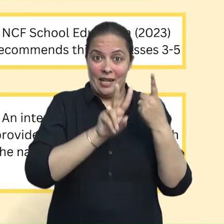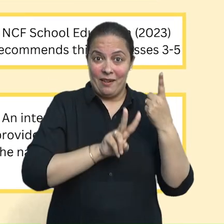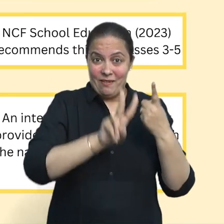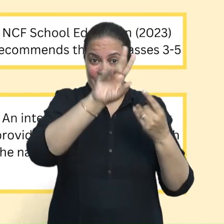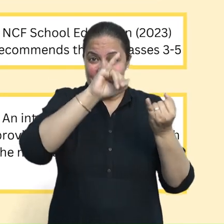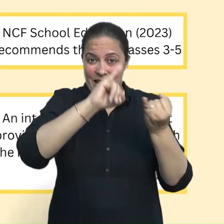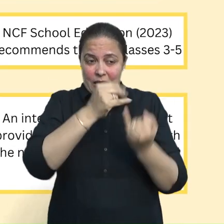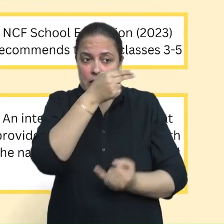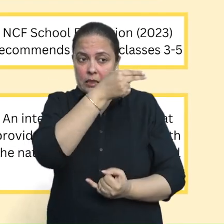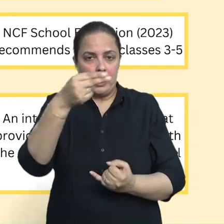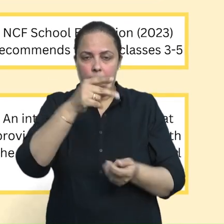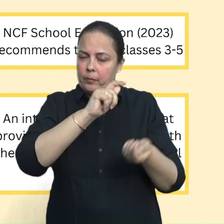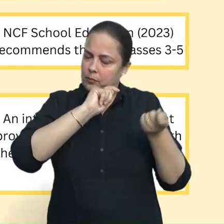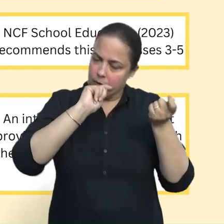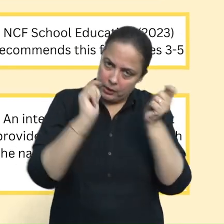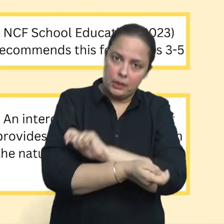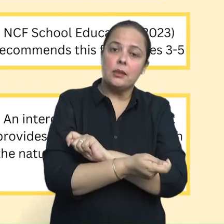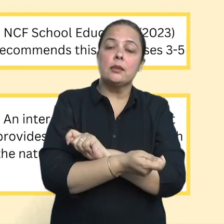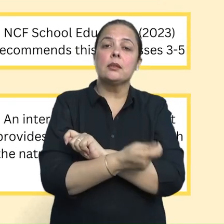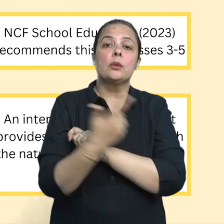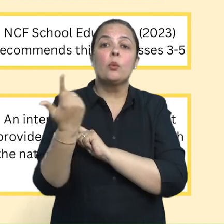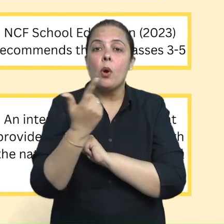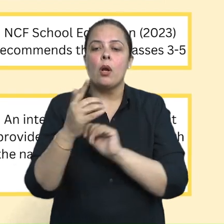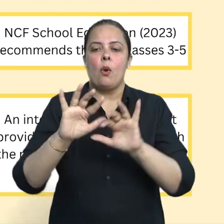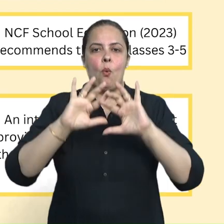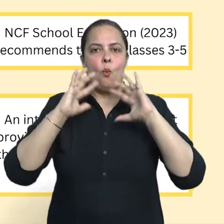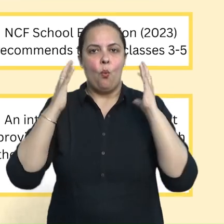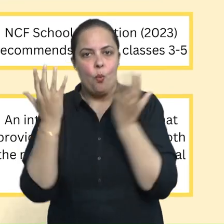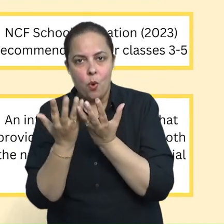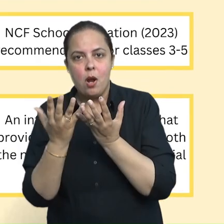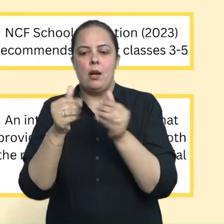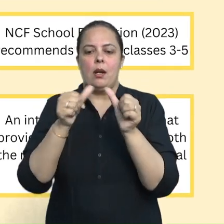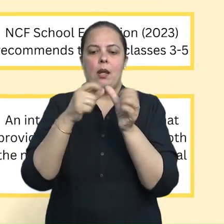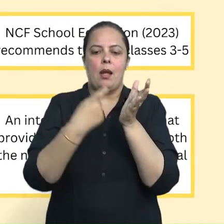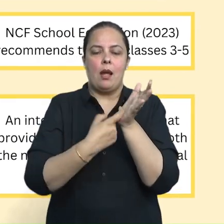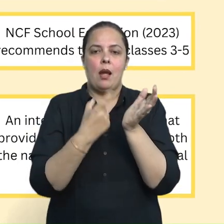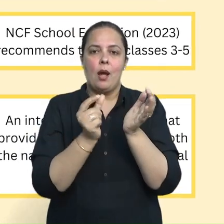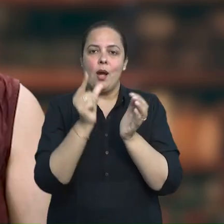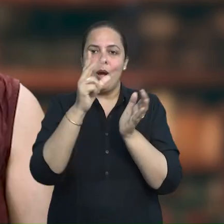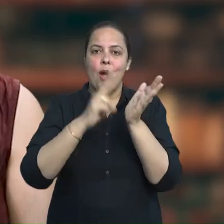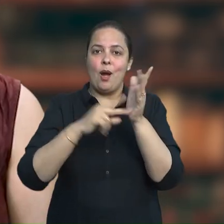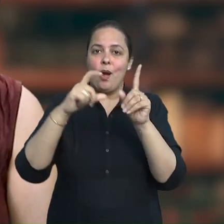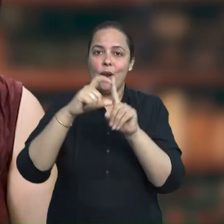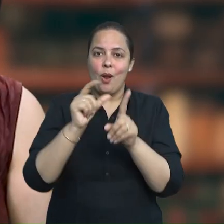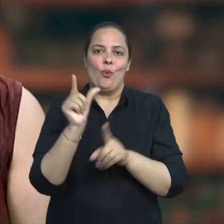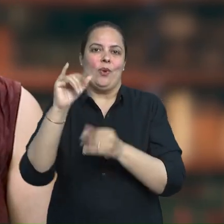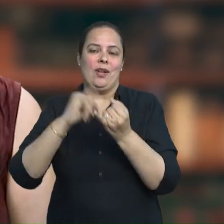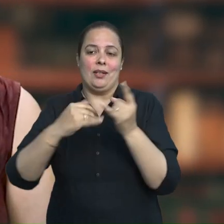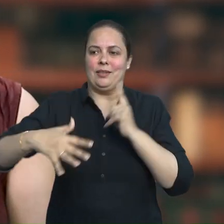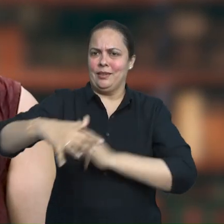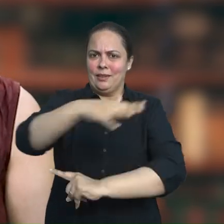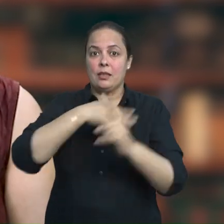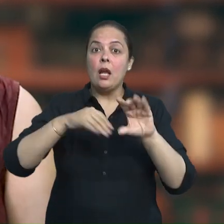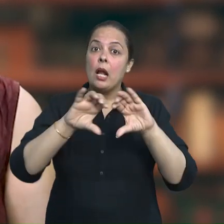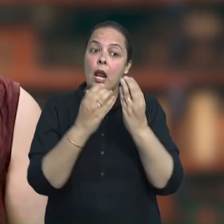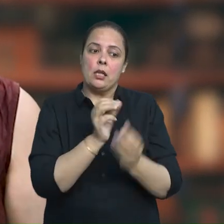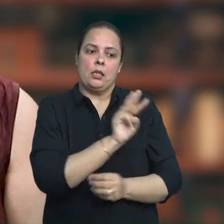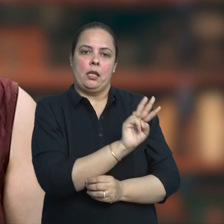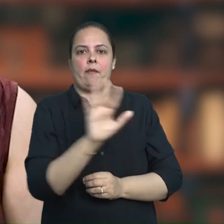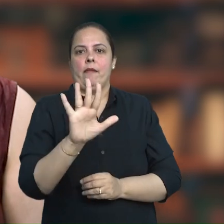with the world around us for classes 3 to 5 at the preparatory stage. It seeks inculcation